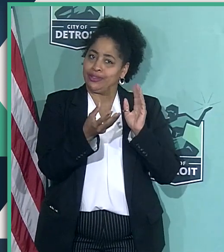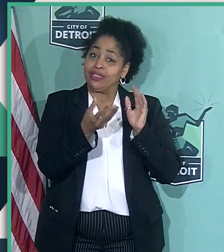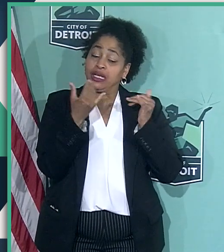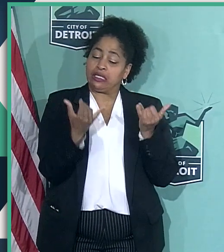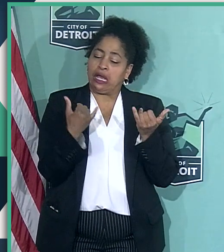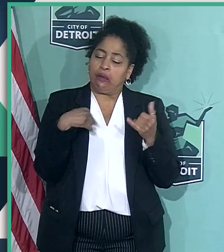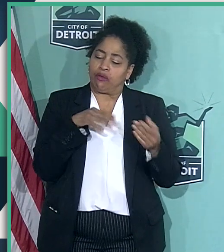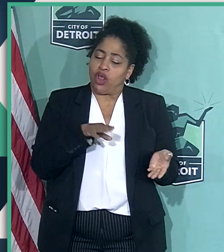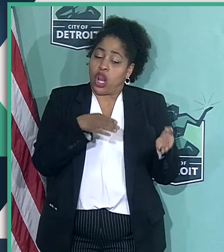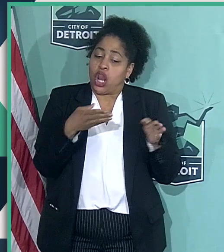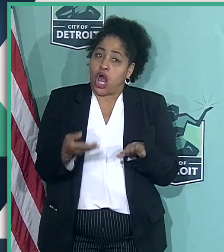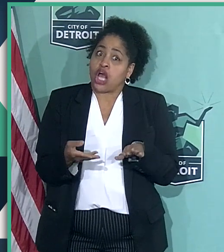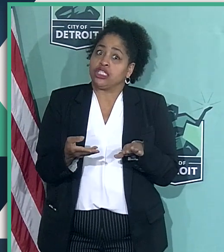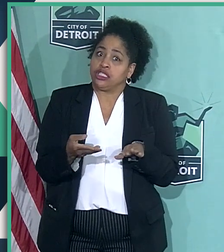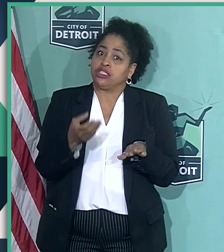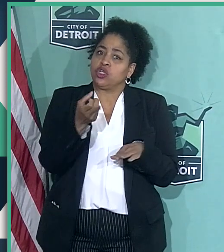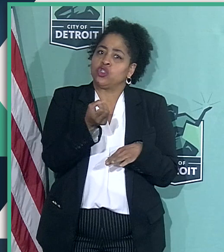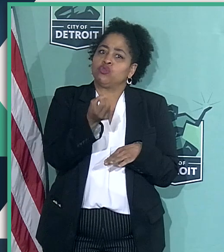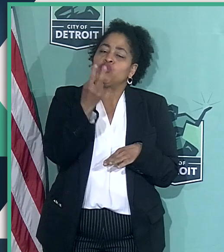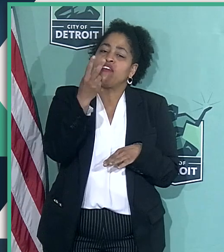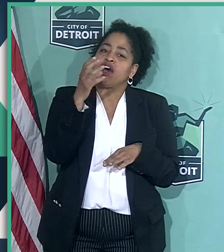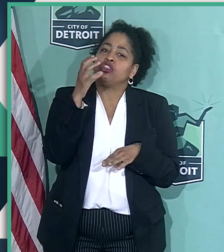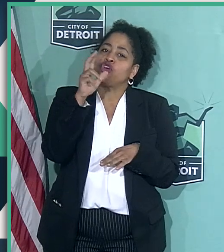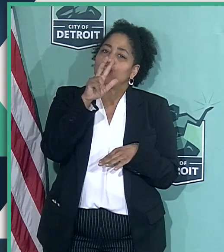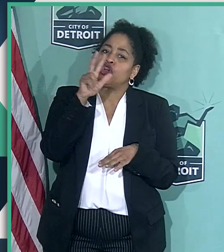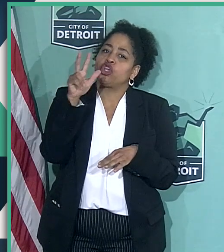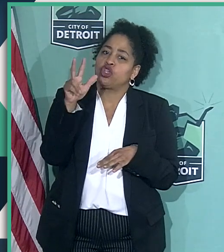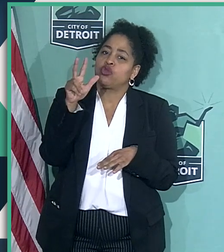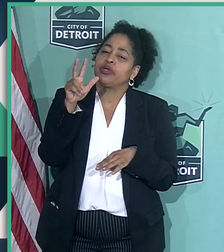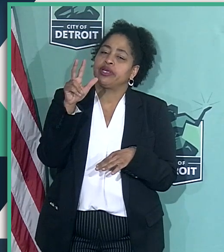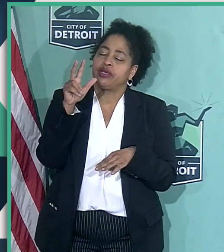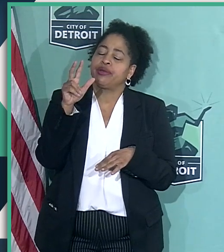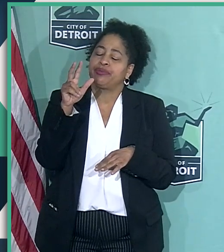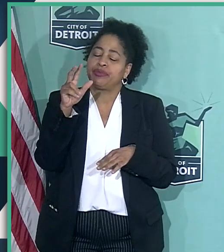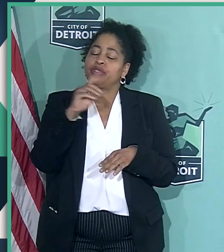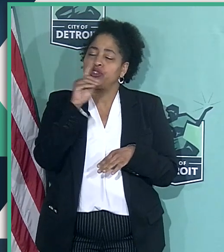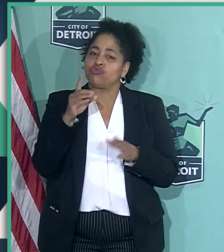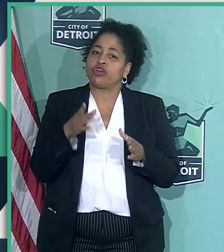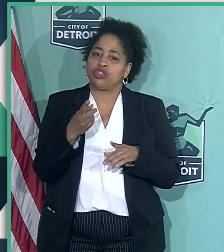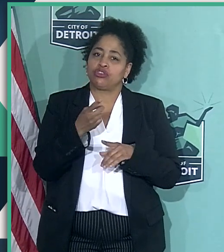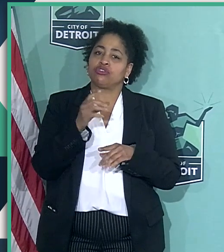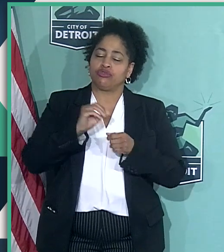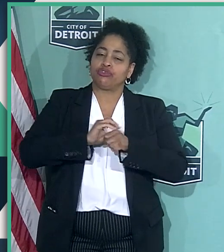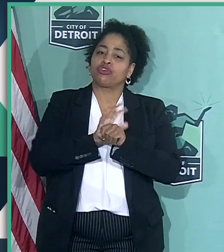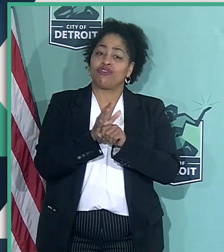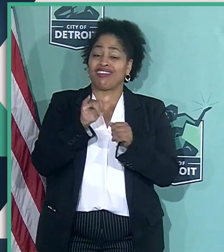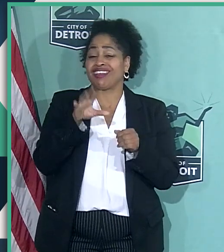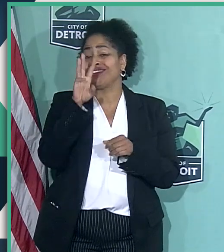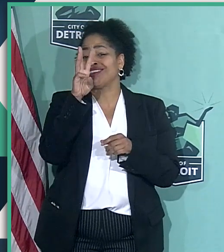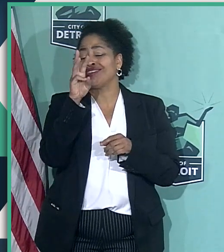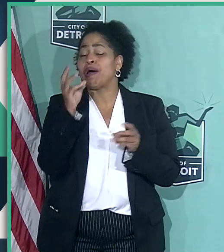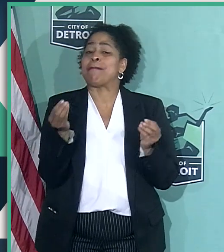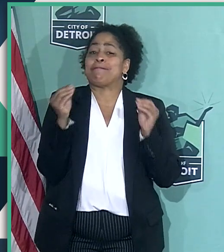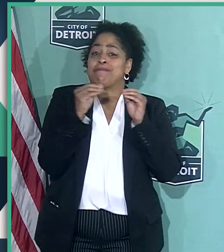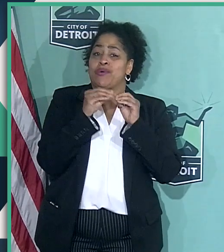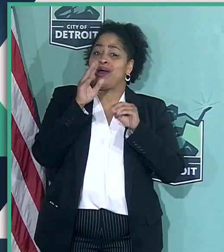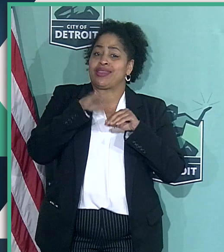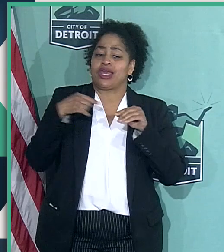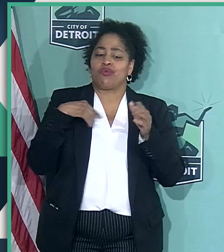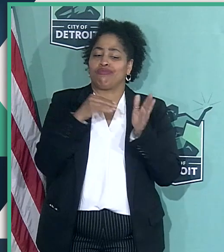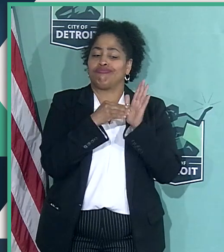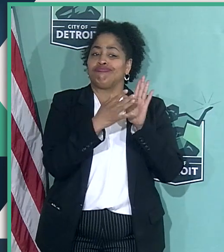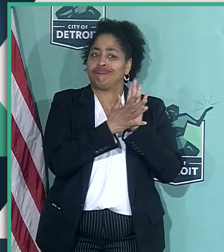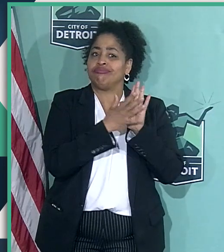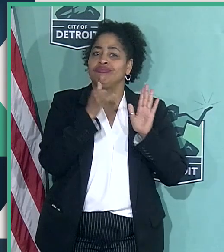1,243 Detroiters to COVID-19. That's six more than we reported